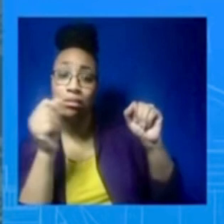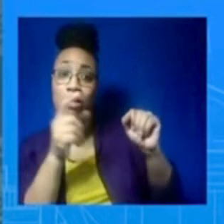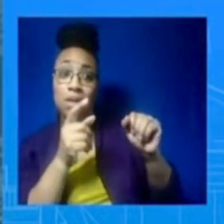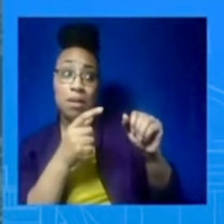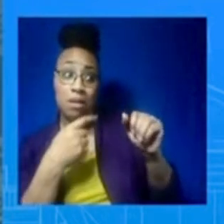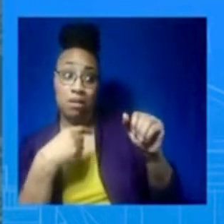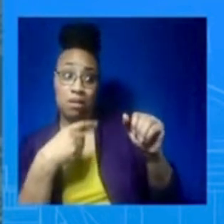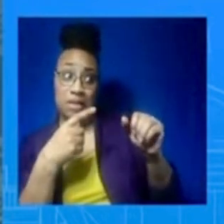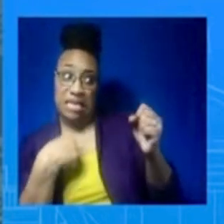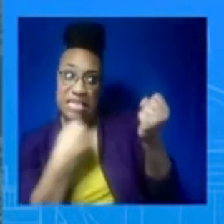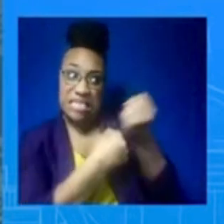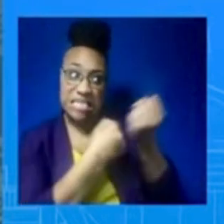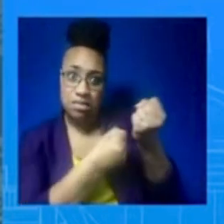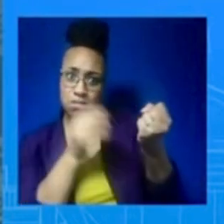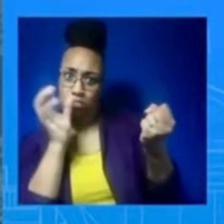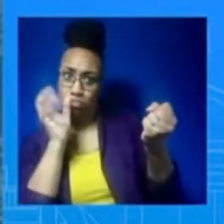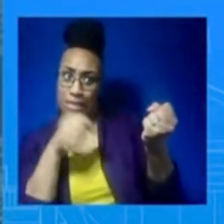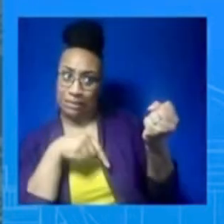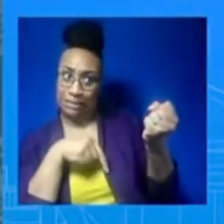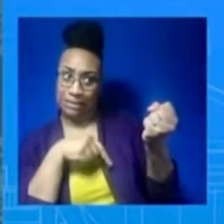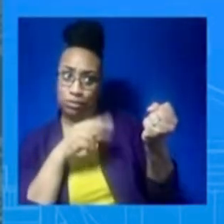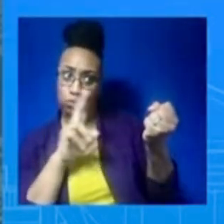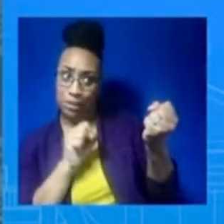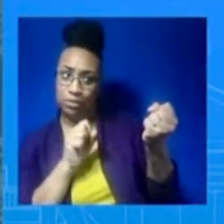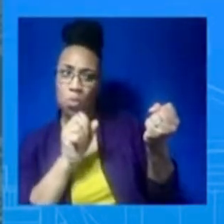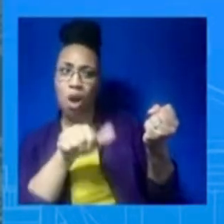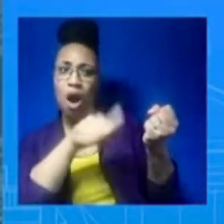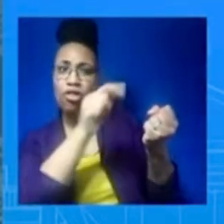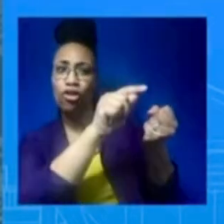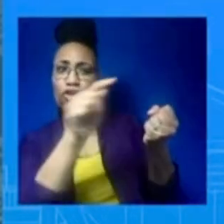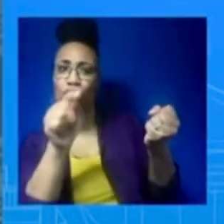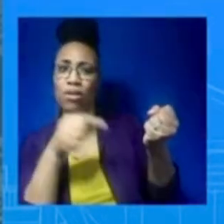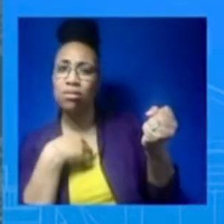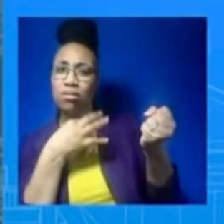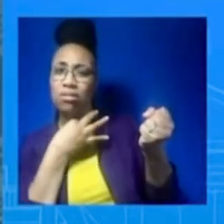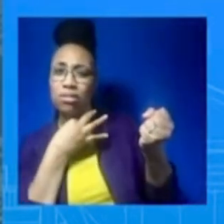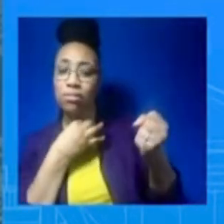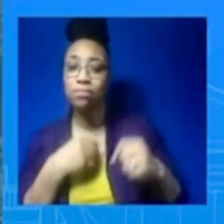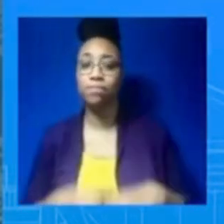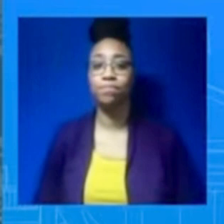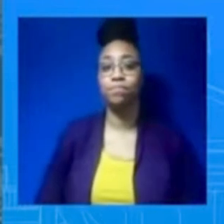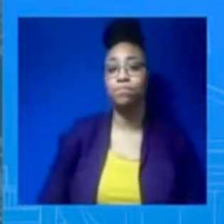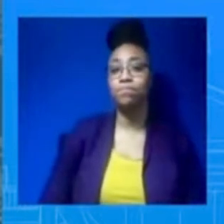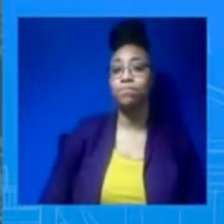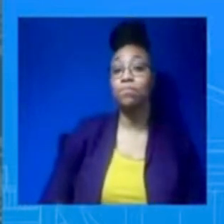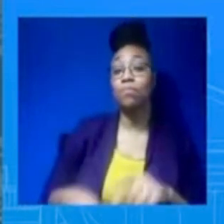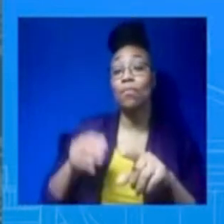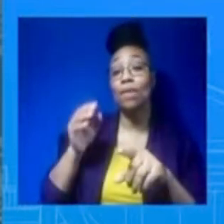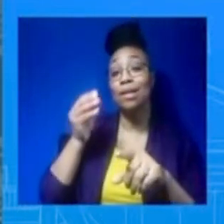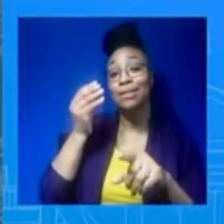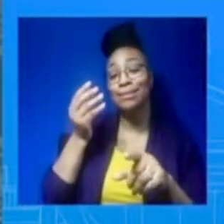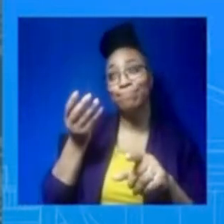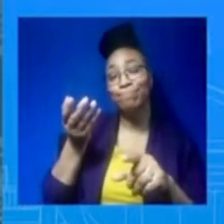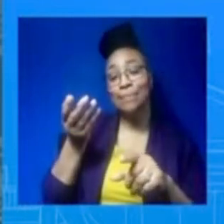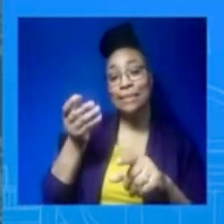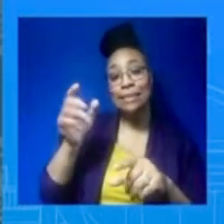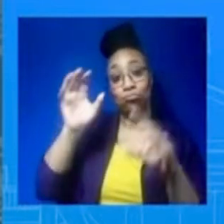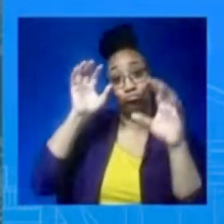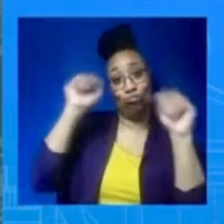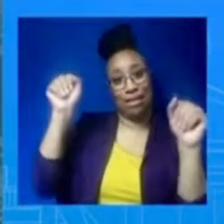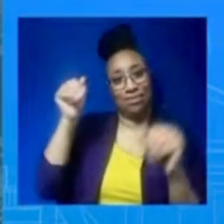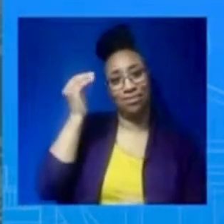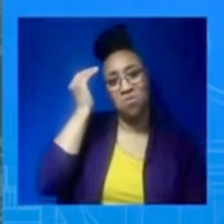you'll hear messages in the President's speech that will certainly resonate with the American people, certainly resonate with our allies and partners, without